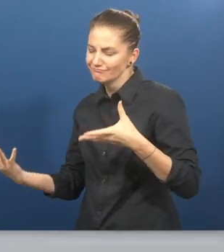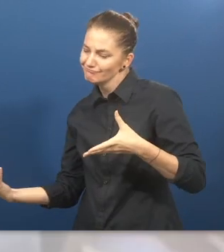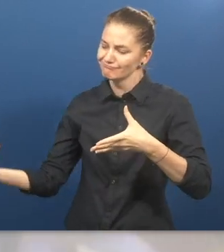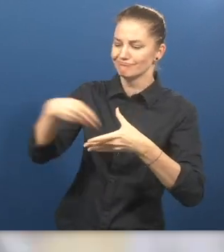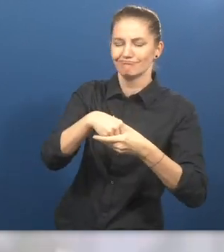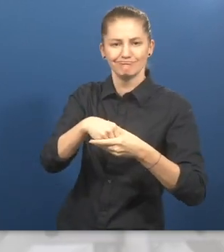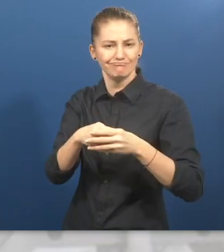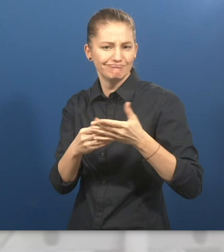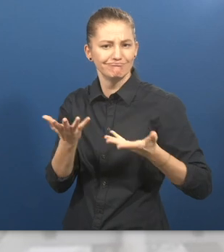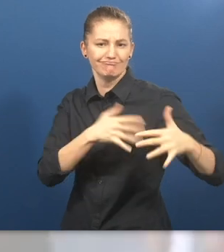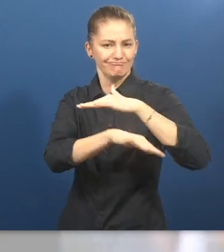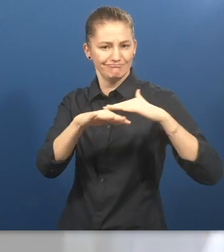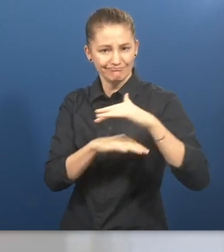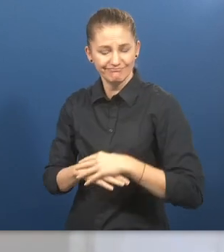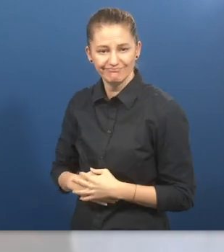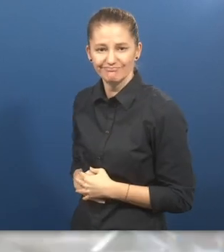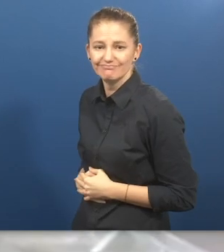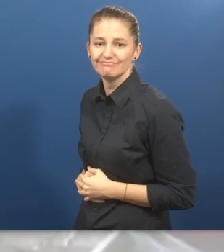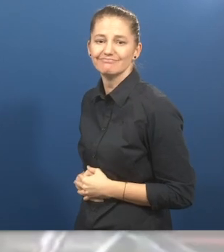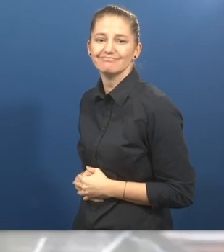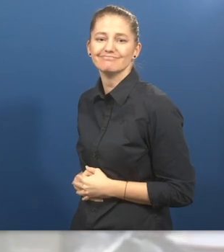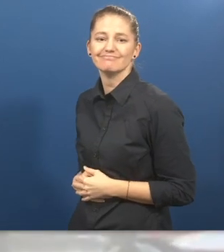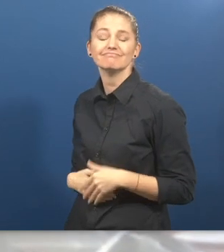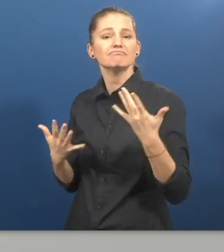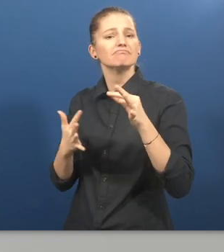What is unique and innovative about professional inclusion?